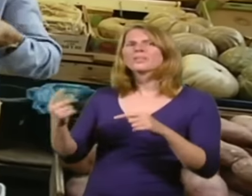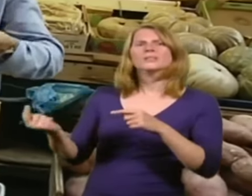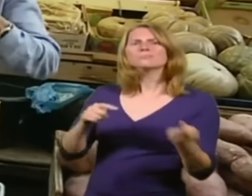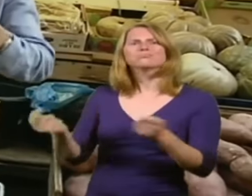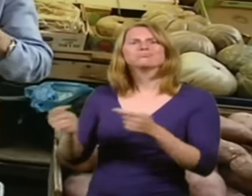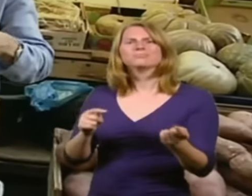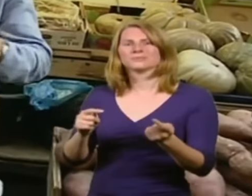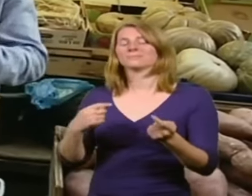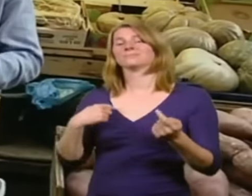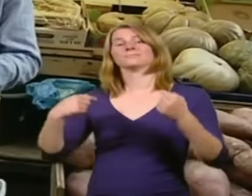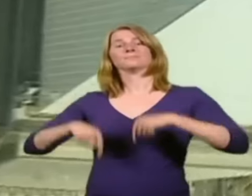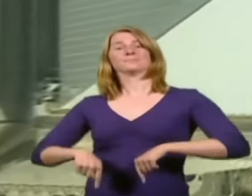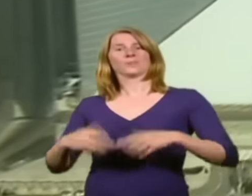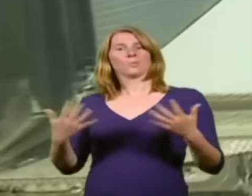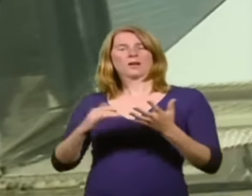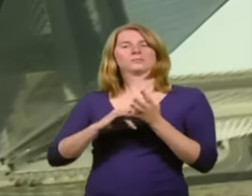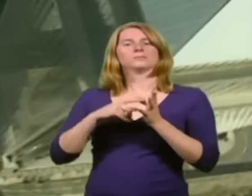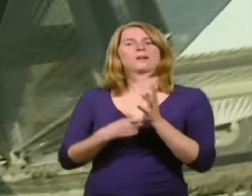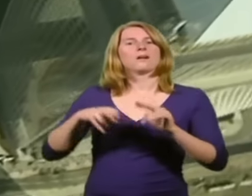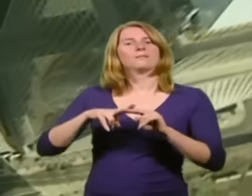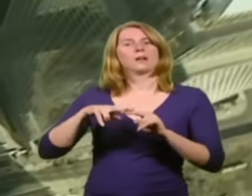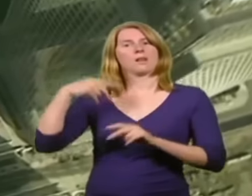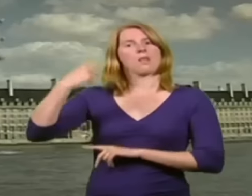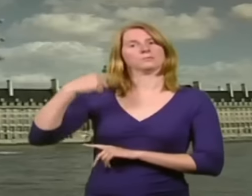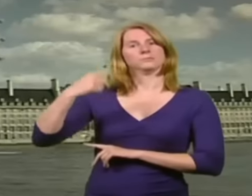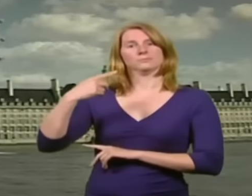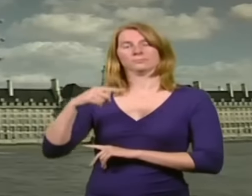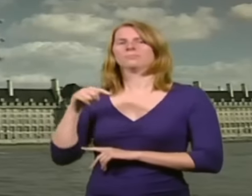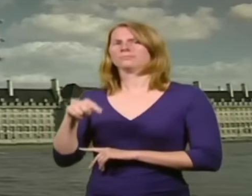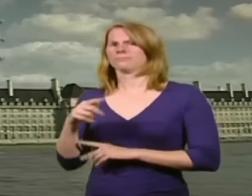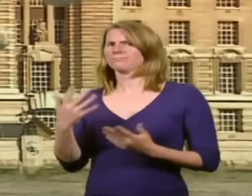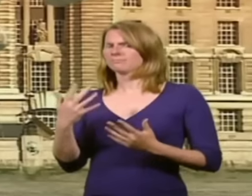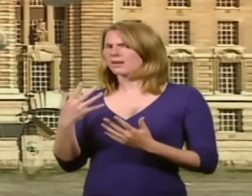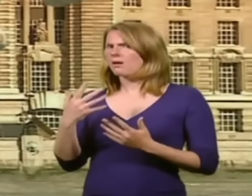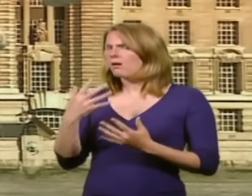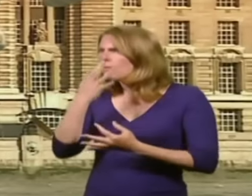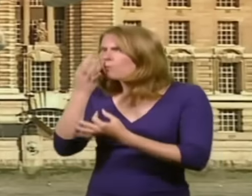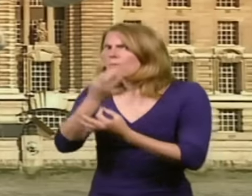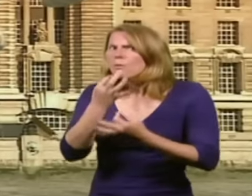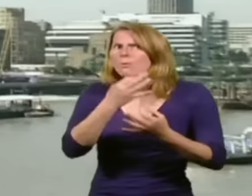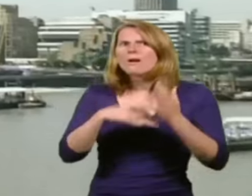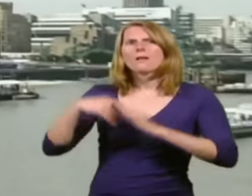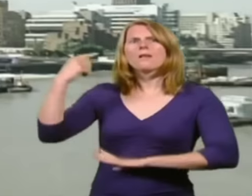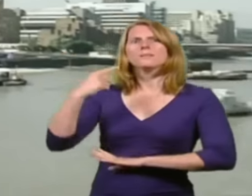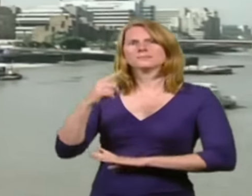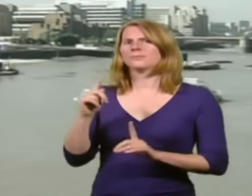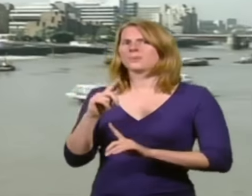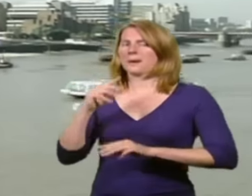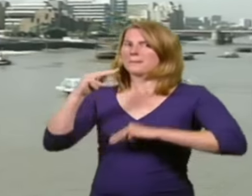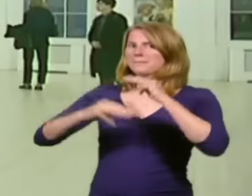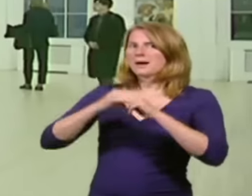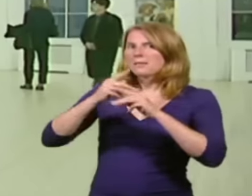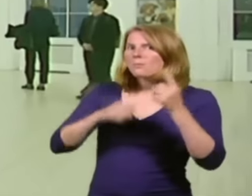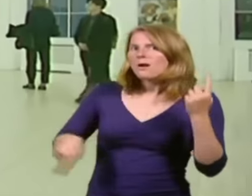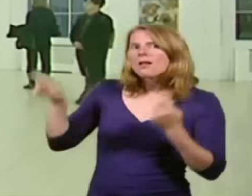We're in safe London. Which is home to many of London's top attractions like the Millennium Wheel, the Tate Modern